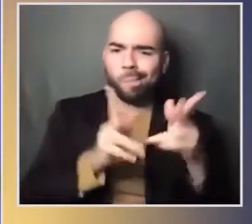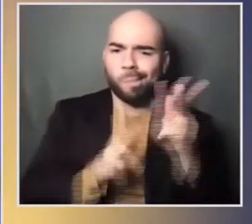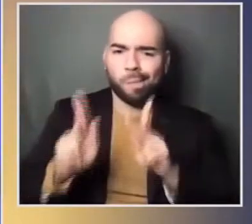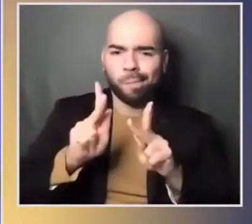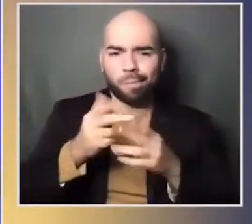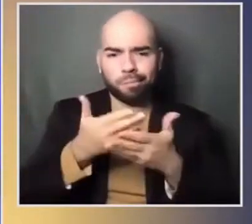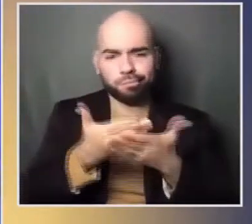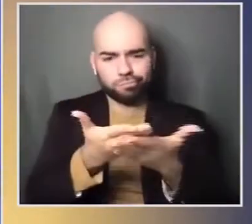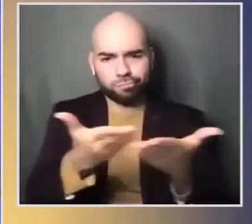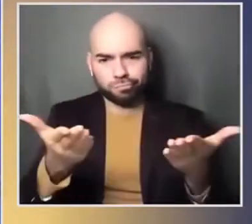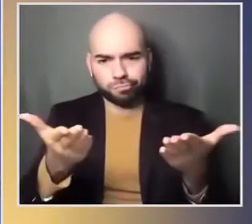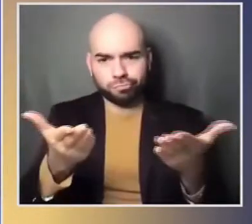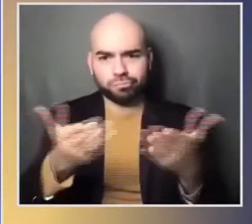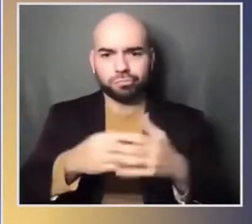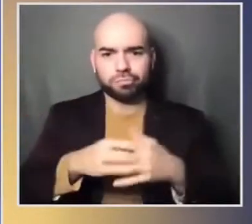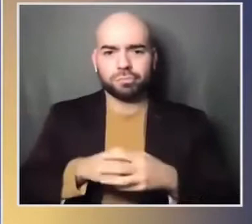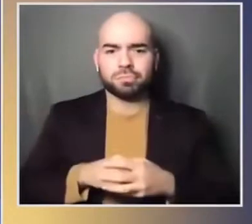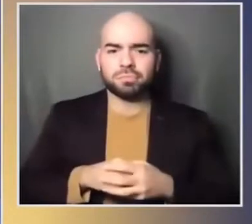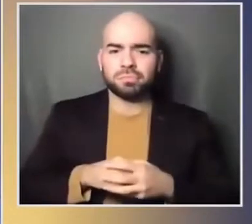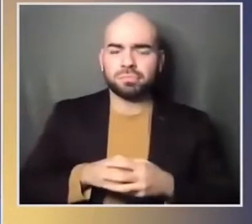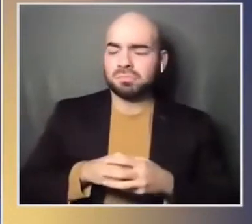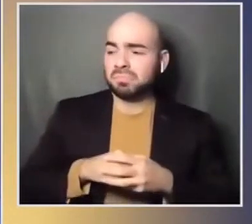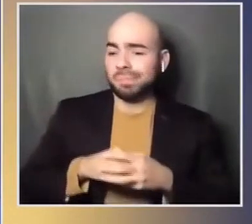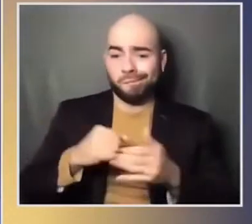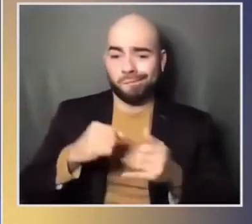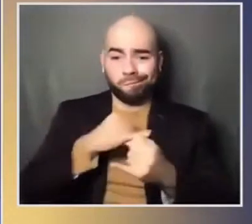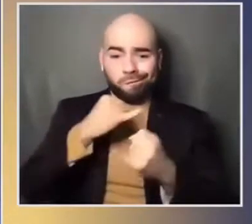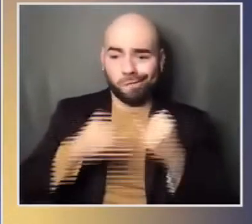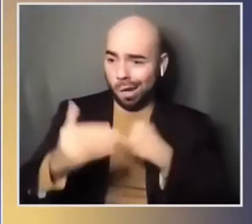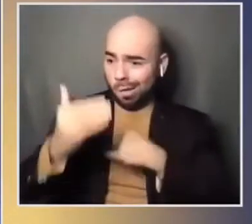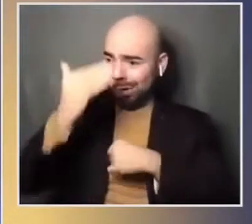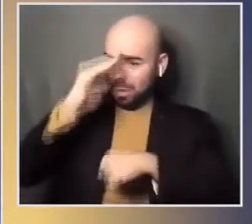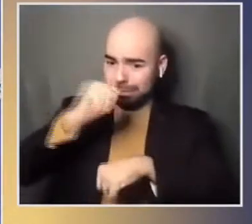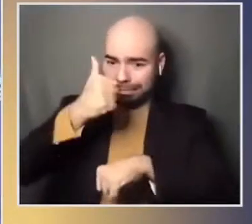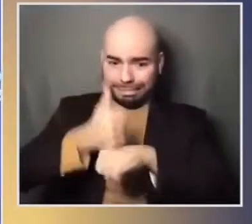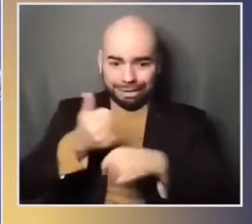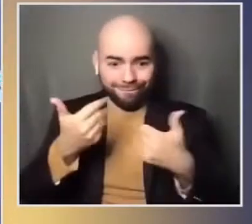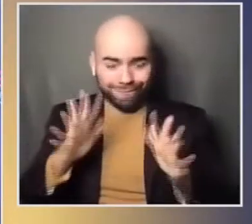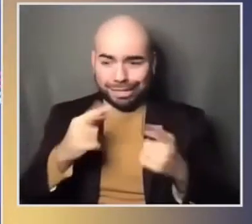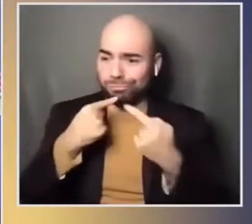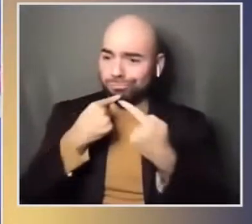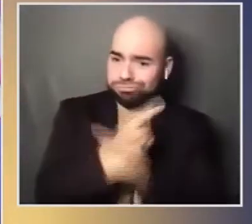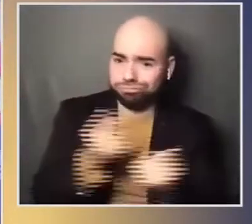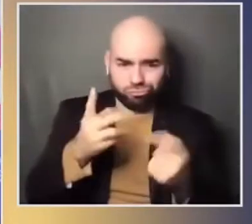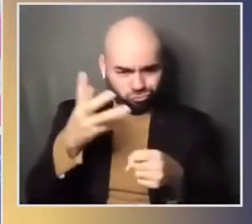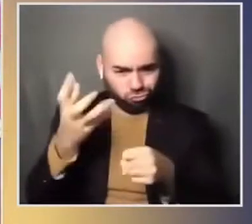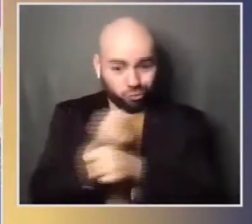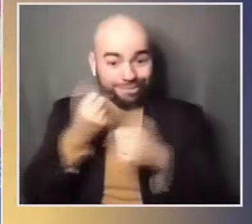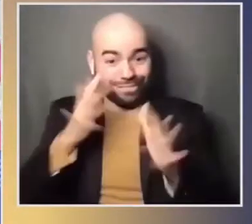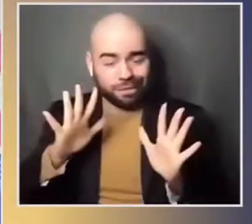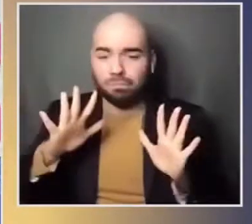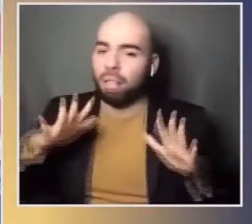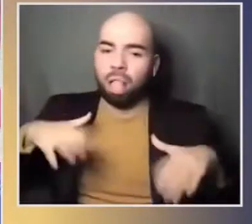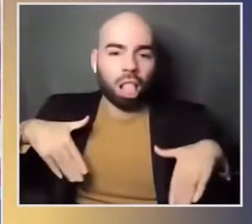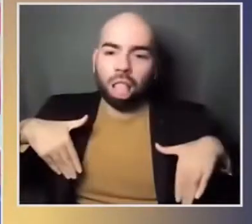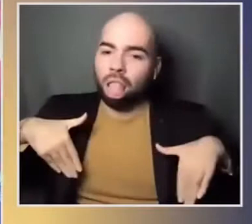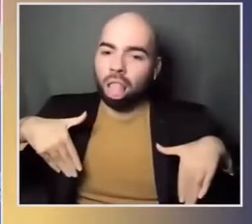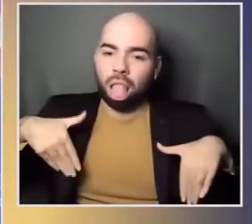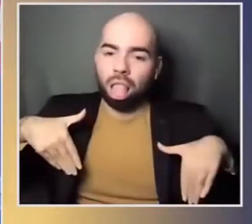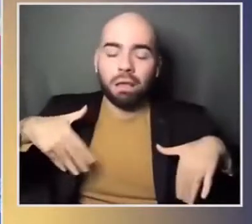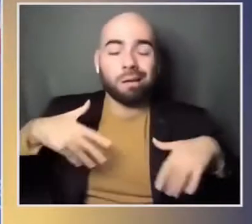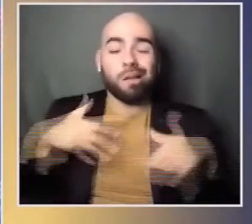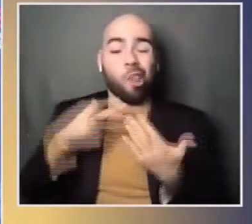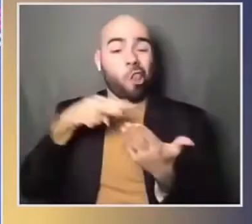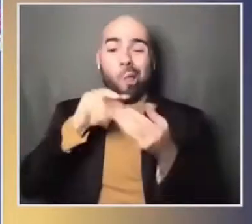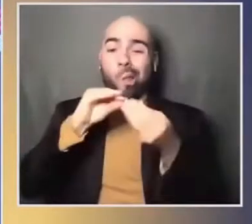after a victory in his native pennsylvania put the democrats over 270 which